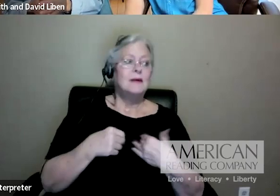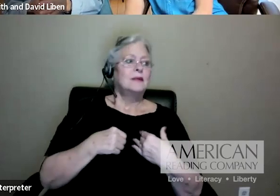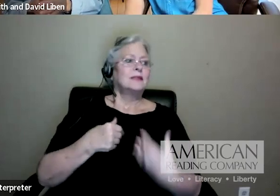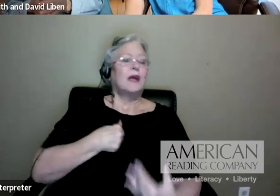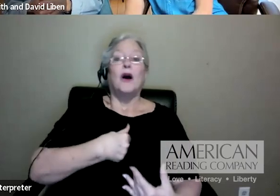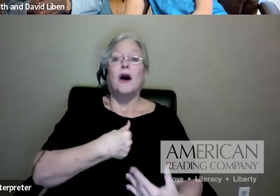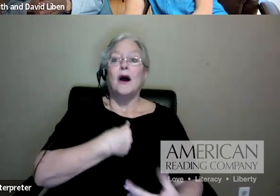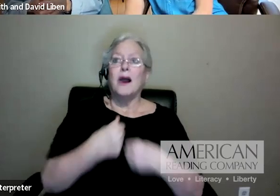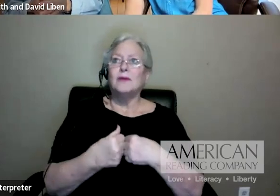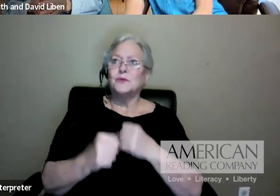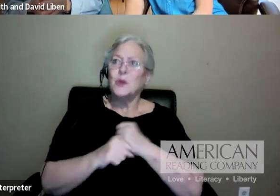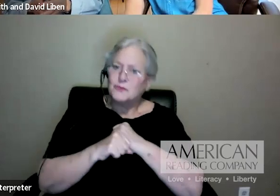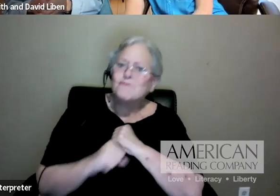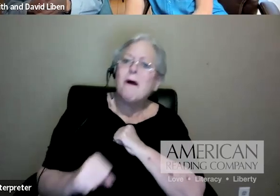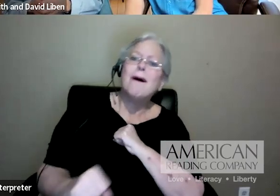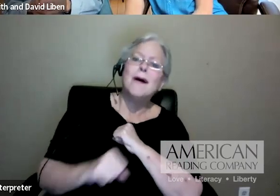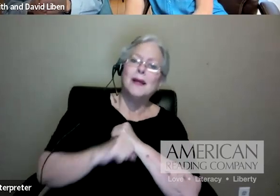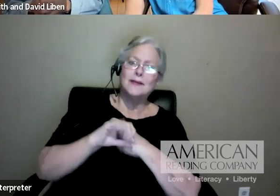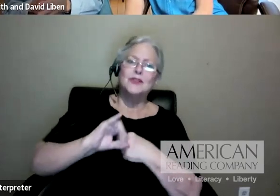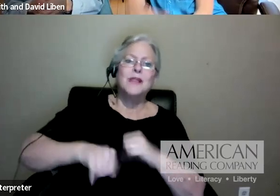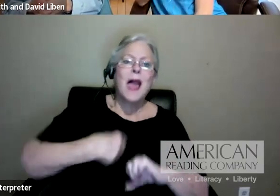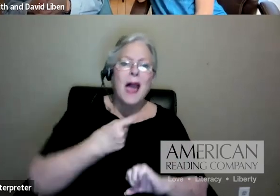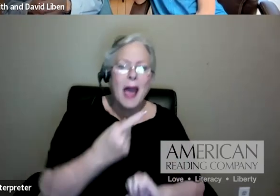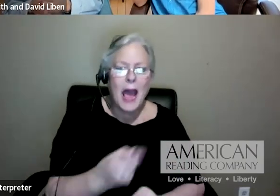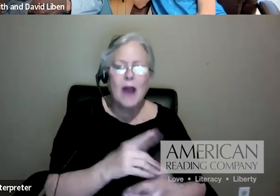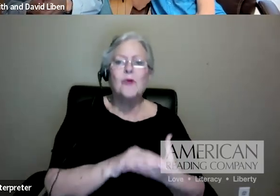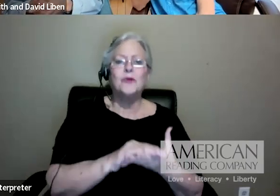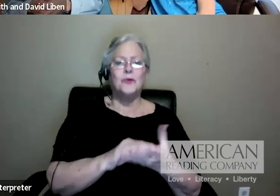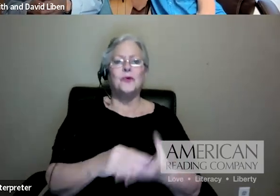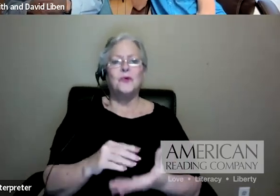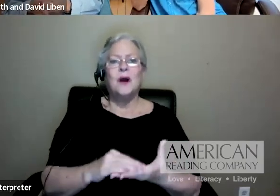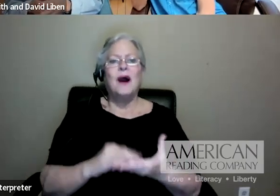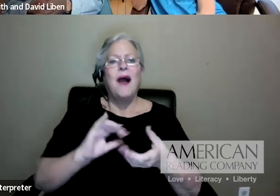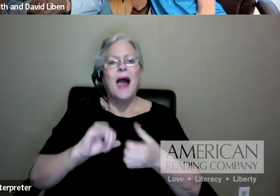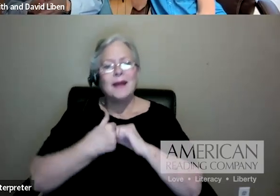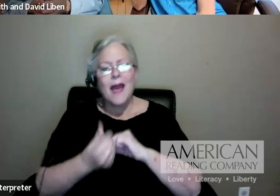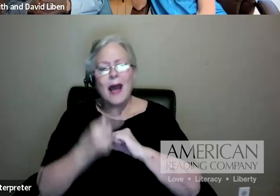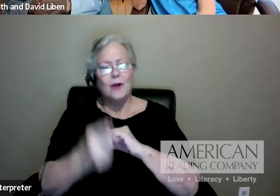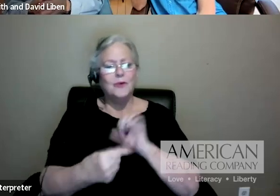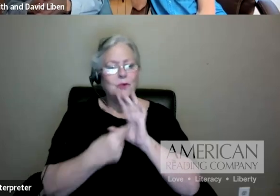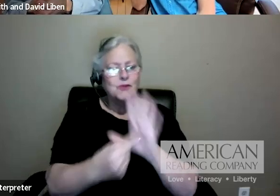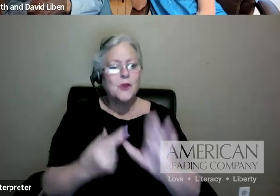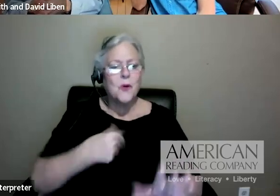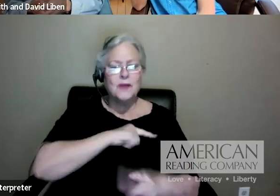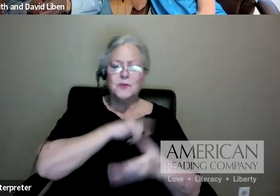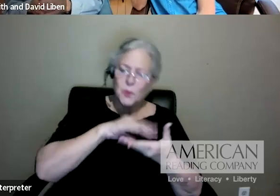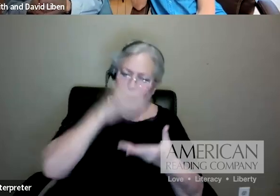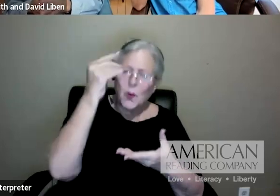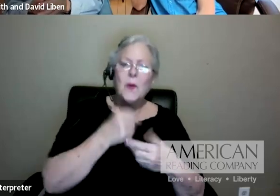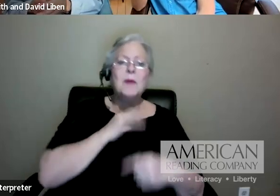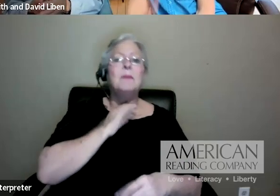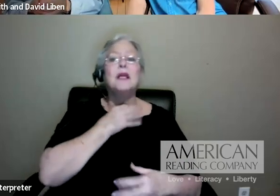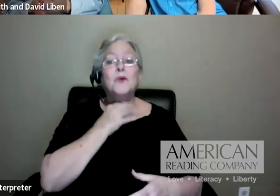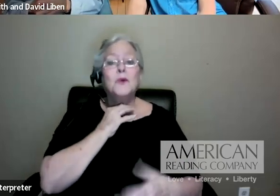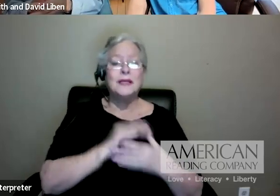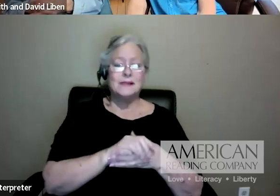the way that you all model continuing to learn and be curious and inquire. And that, I think, for all of us here